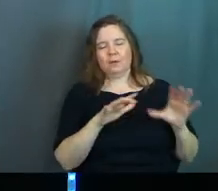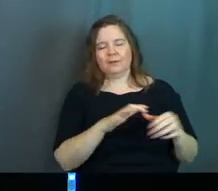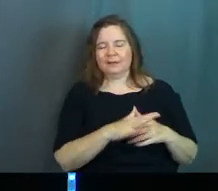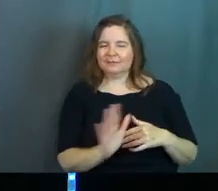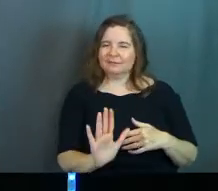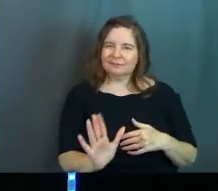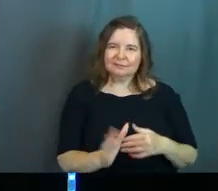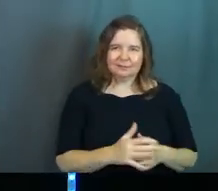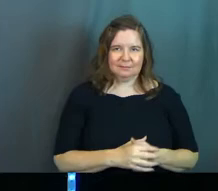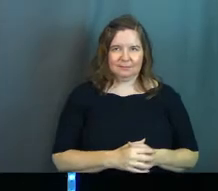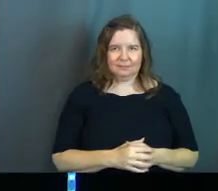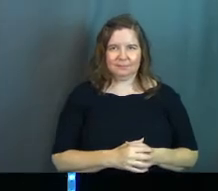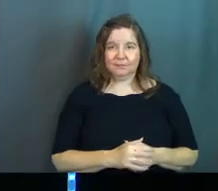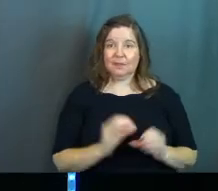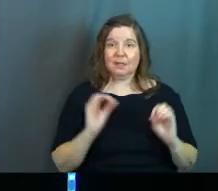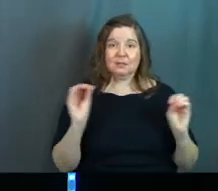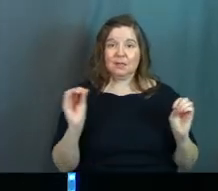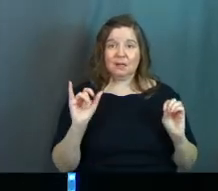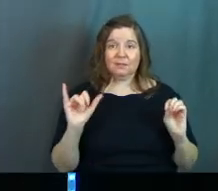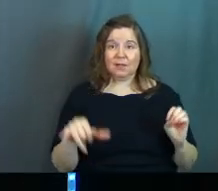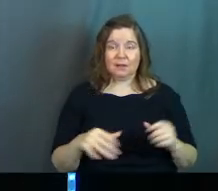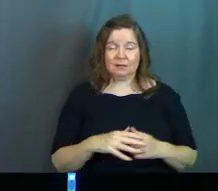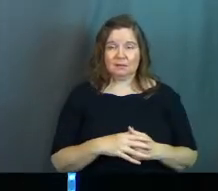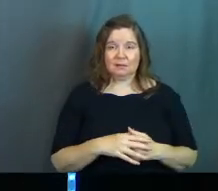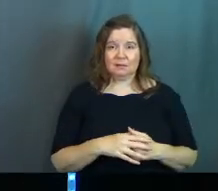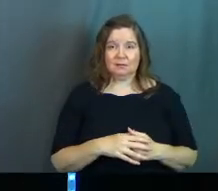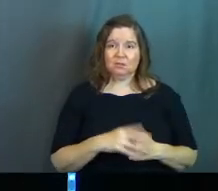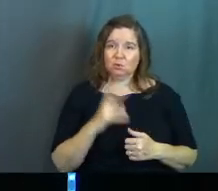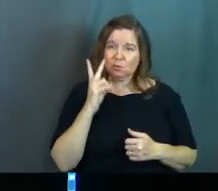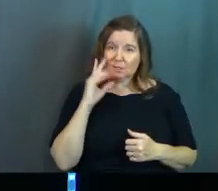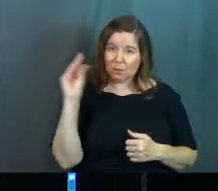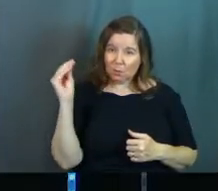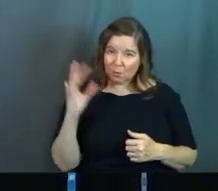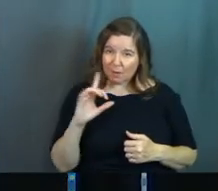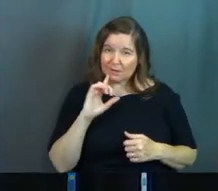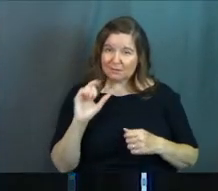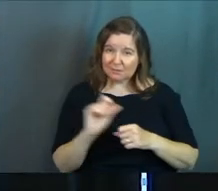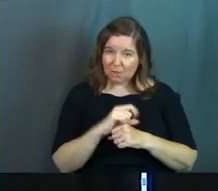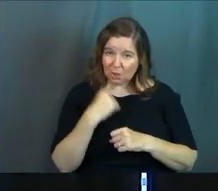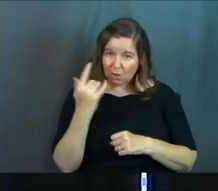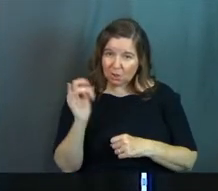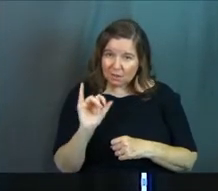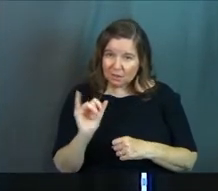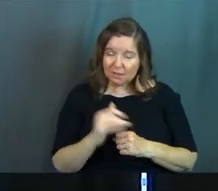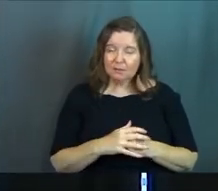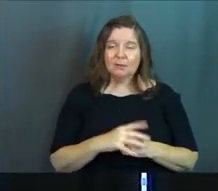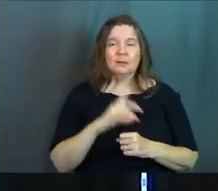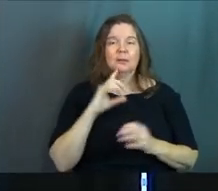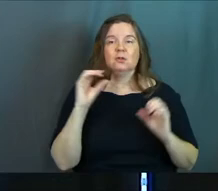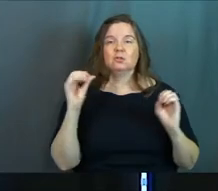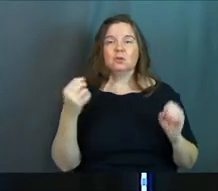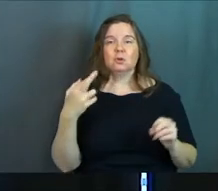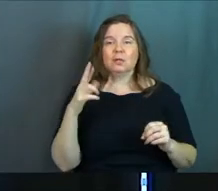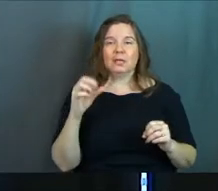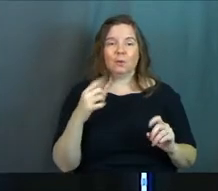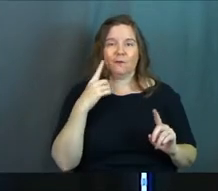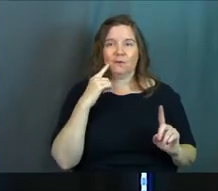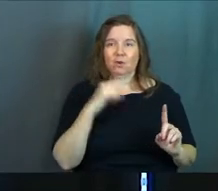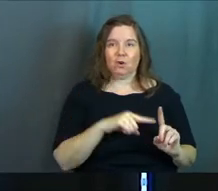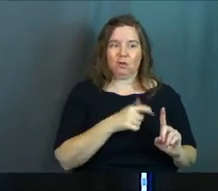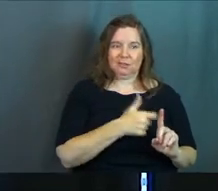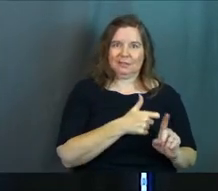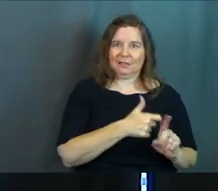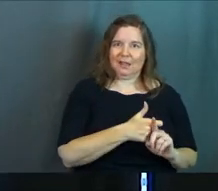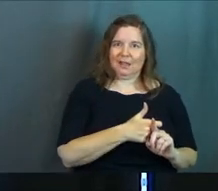what you've done. There's none of that. Do you see what grace actually is? See, there's no hero montage. There's no